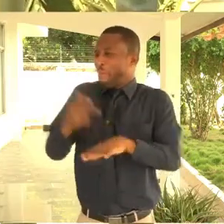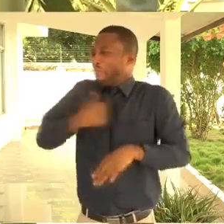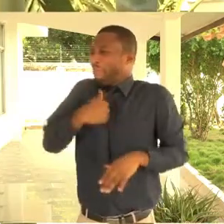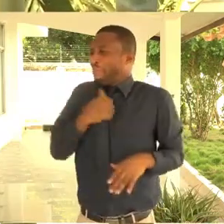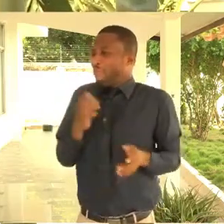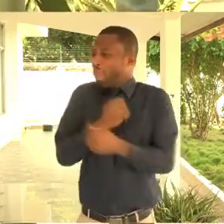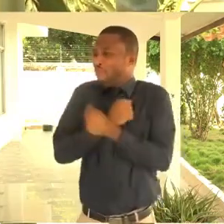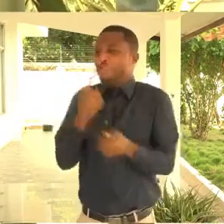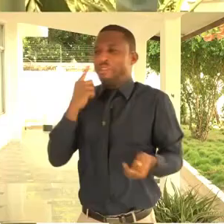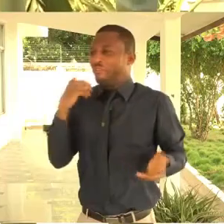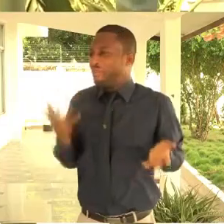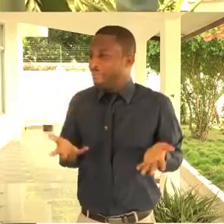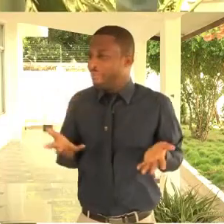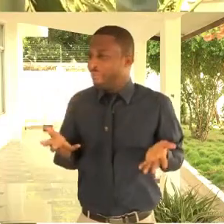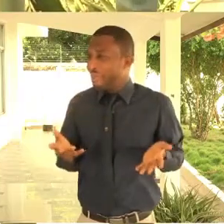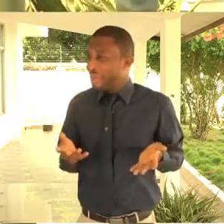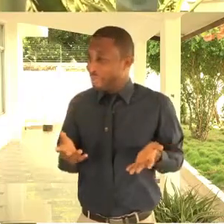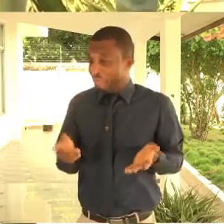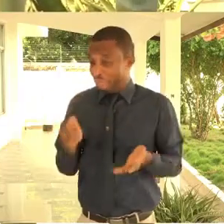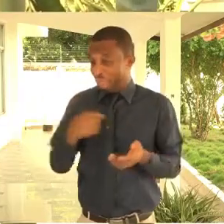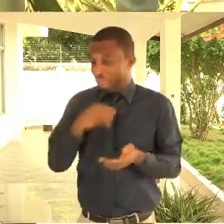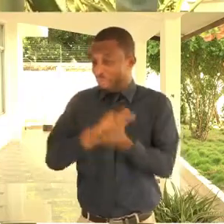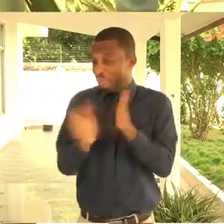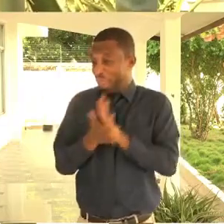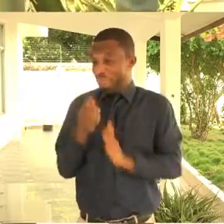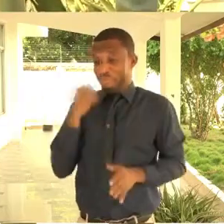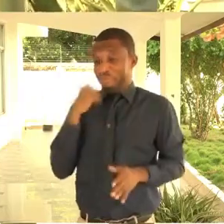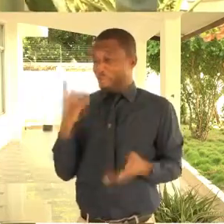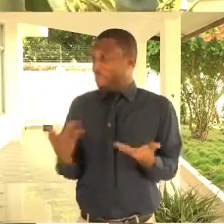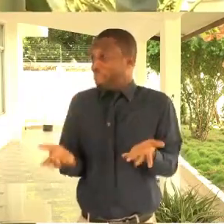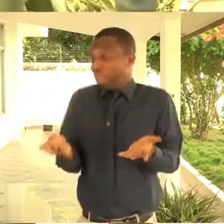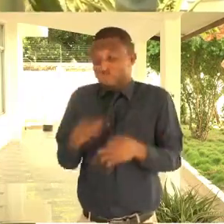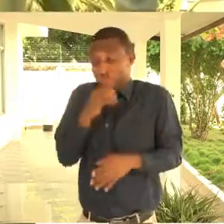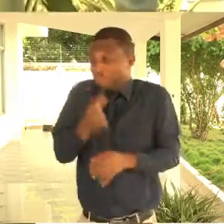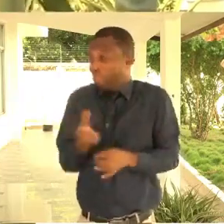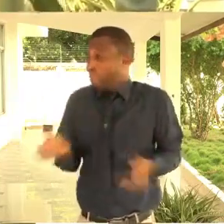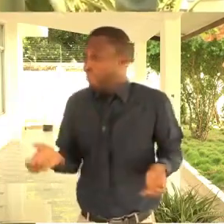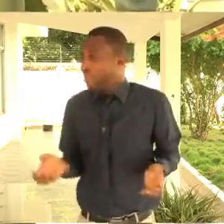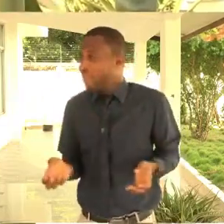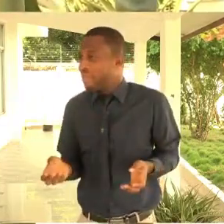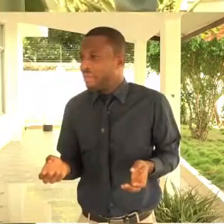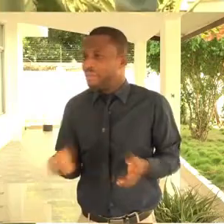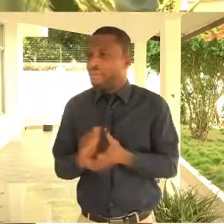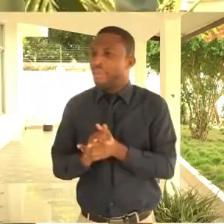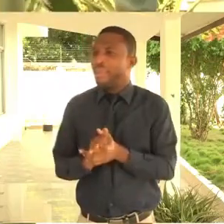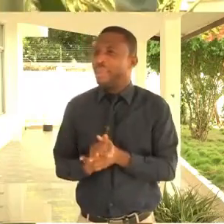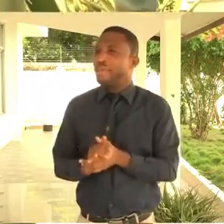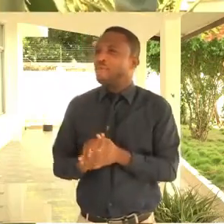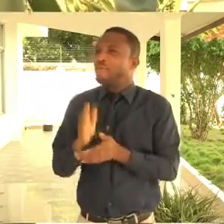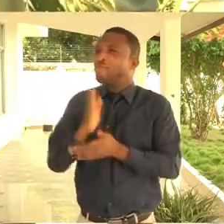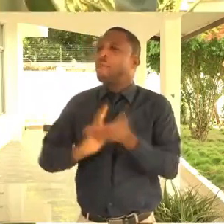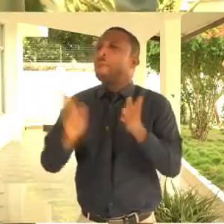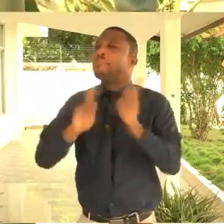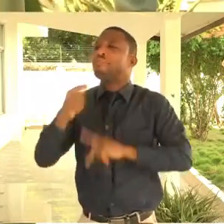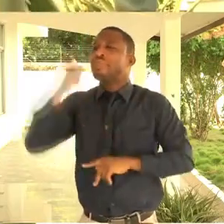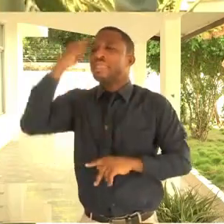it's not sure. They are deaf and they are human. So, what if I go deaf? And they were like, no, they don't come closer to me. Some friends will